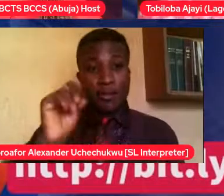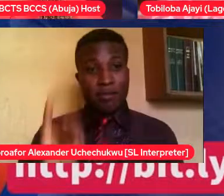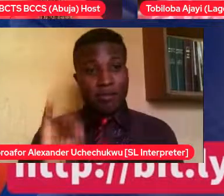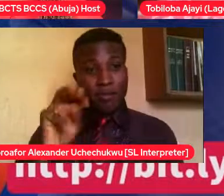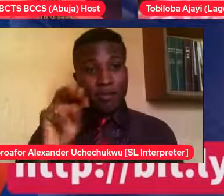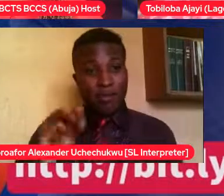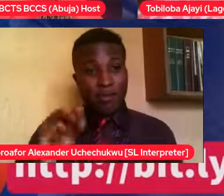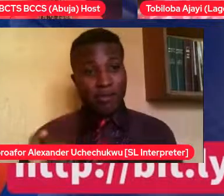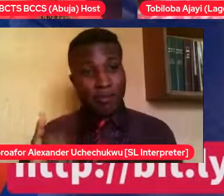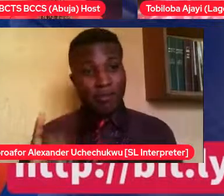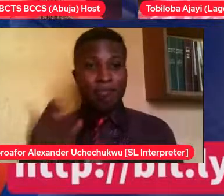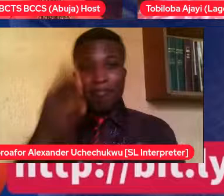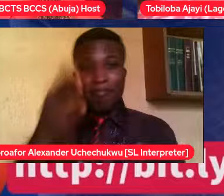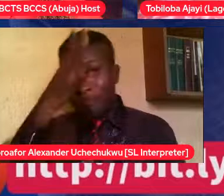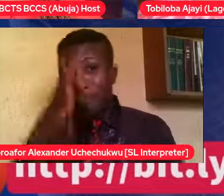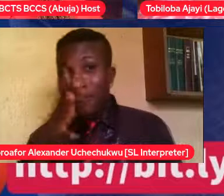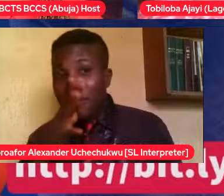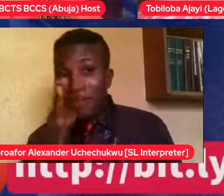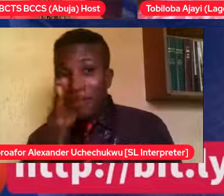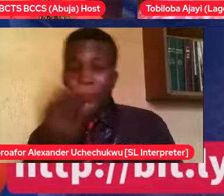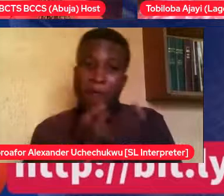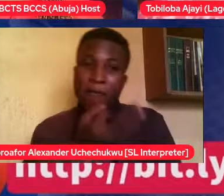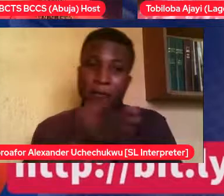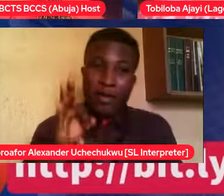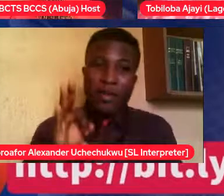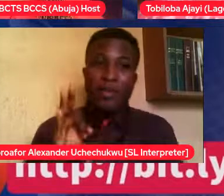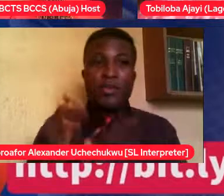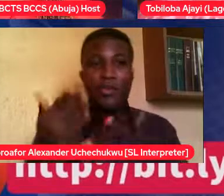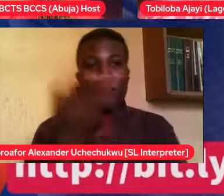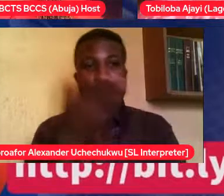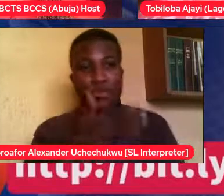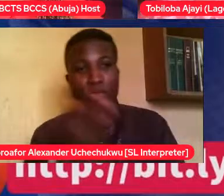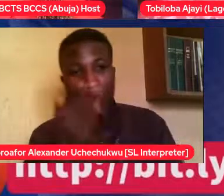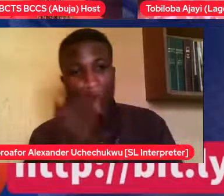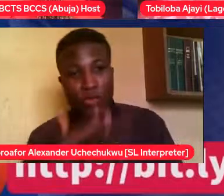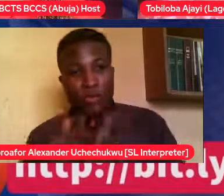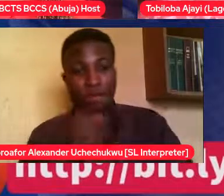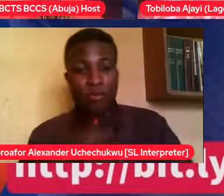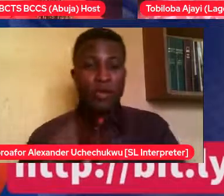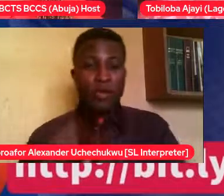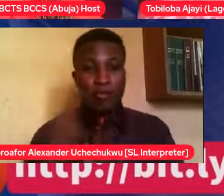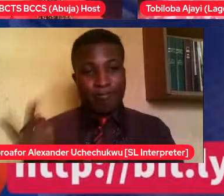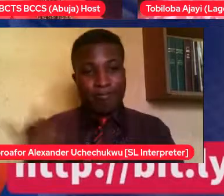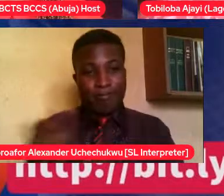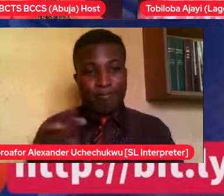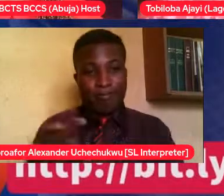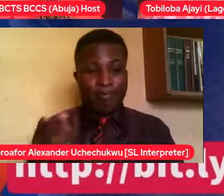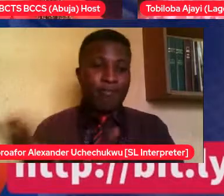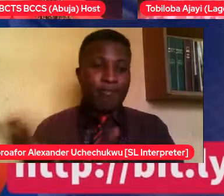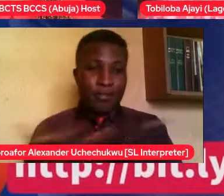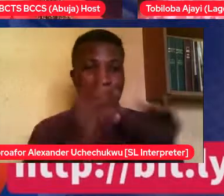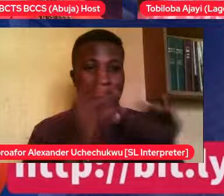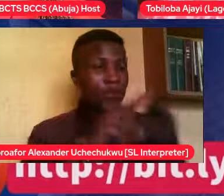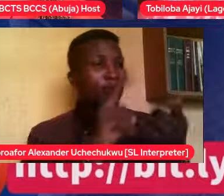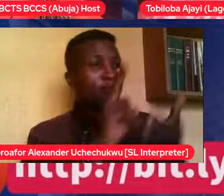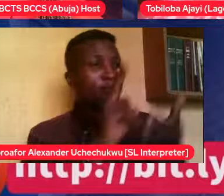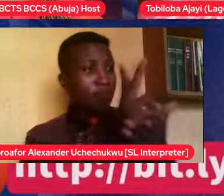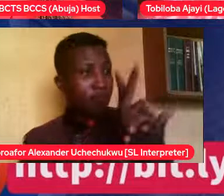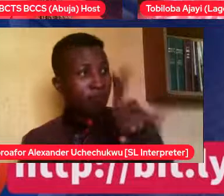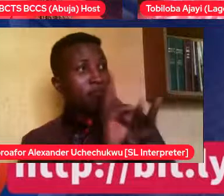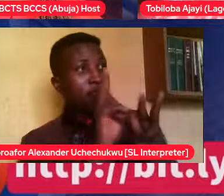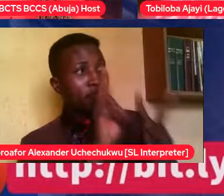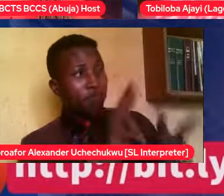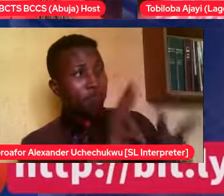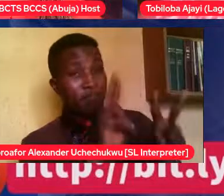cinema together. Just friends, you know. But they were very close. But for me, it was more of him wanting to be in a relationship without